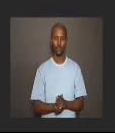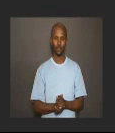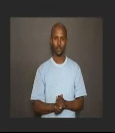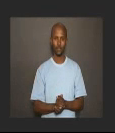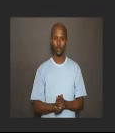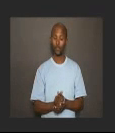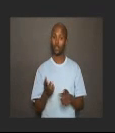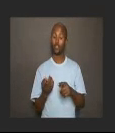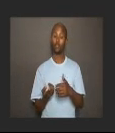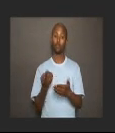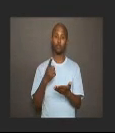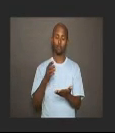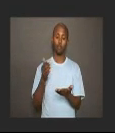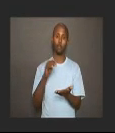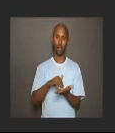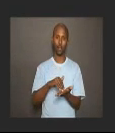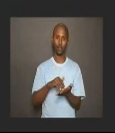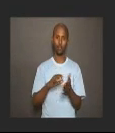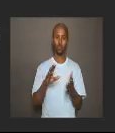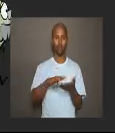Let's get back to our lesson.